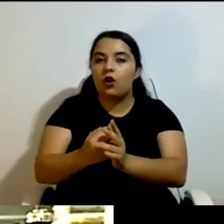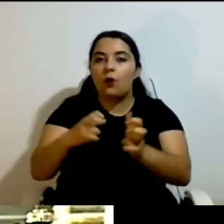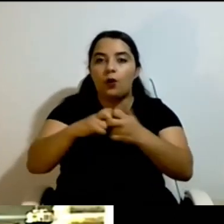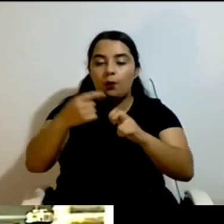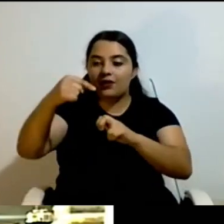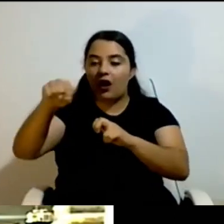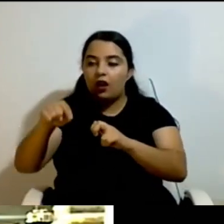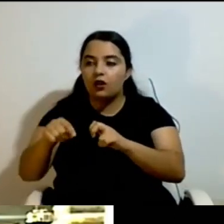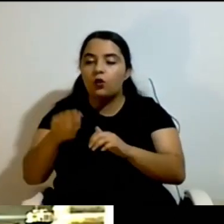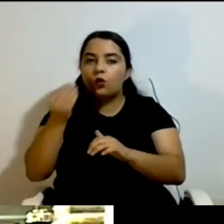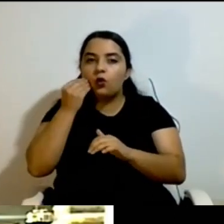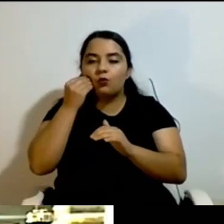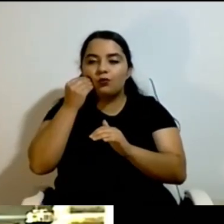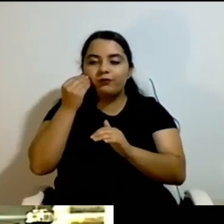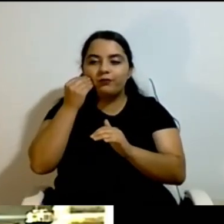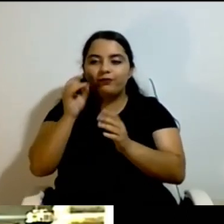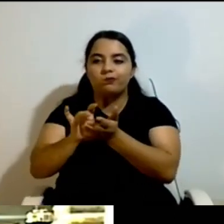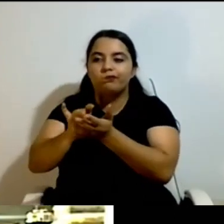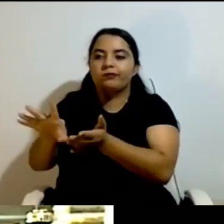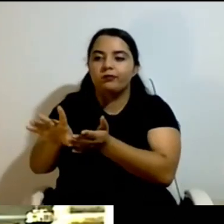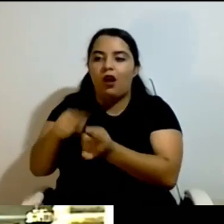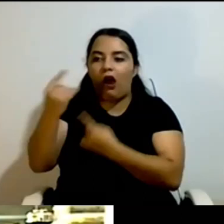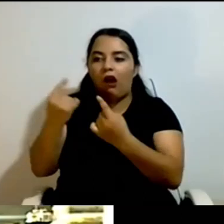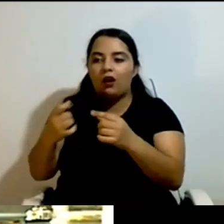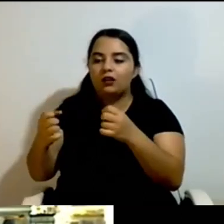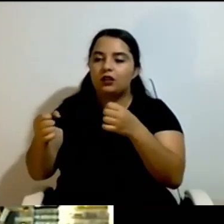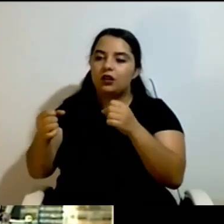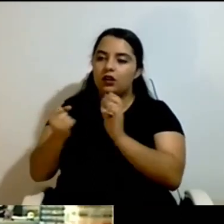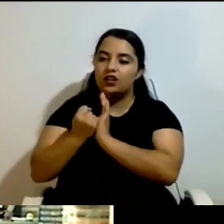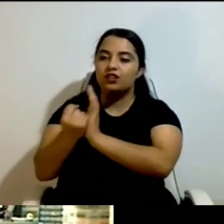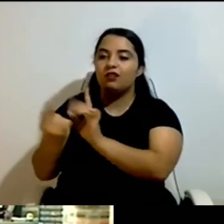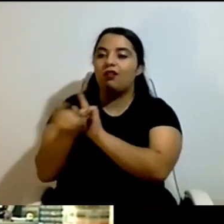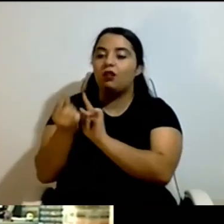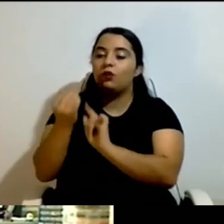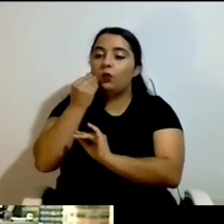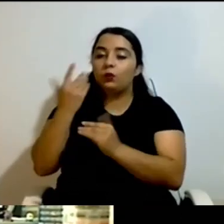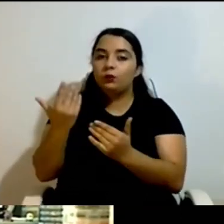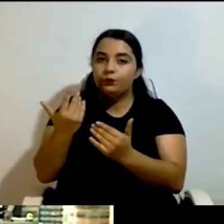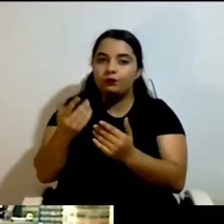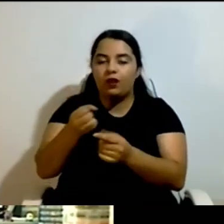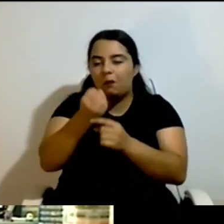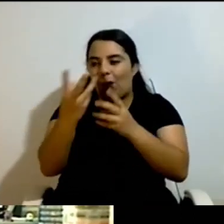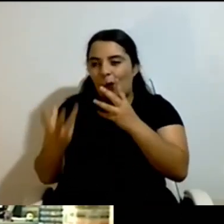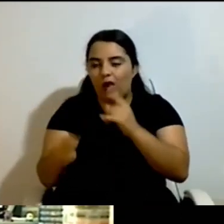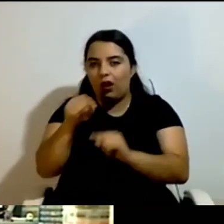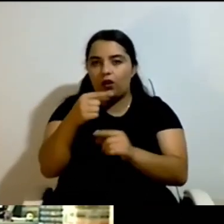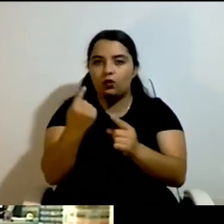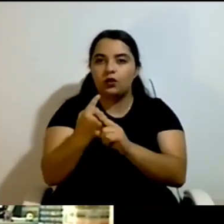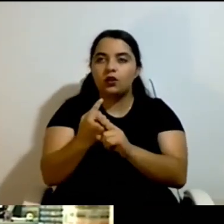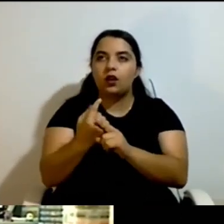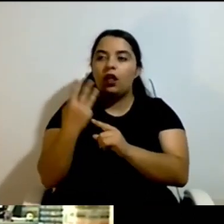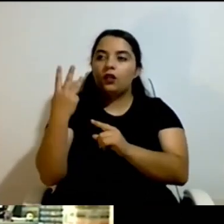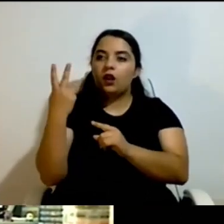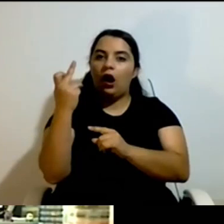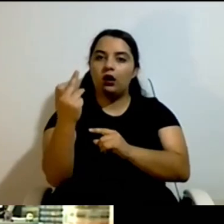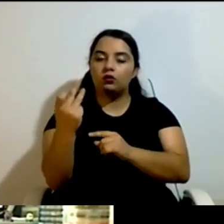And it was quite good. But at the end, after about three years, nobody had more need. They all found we can do it